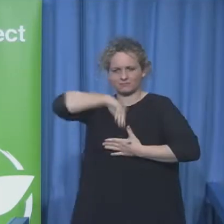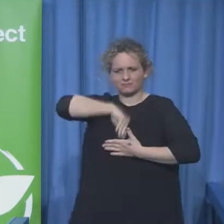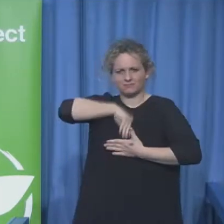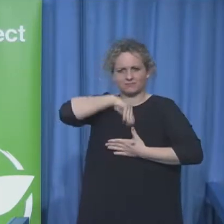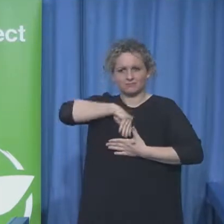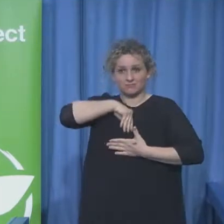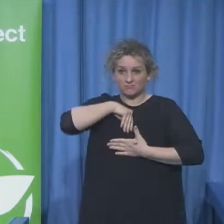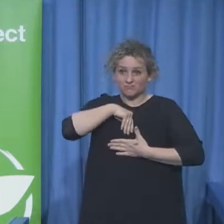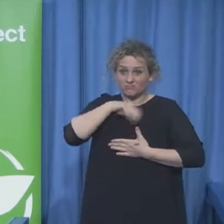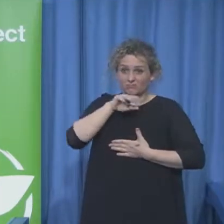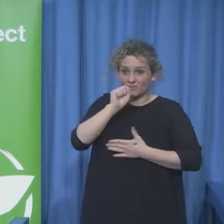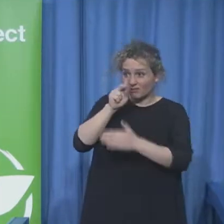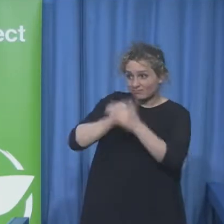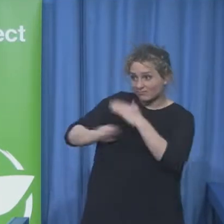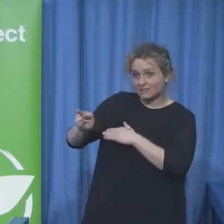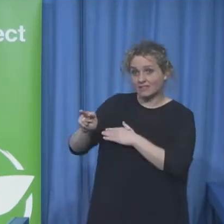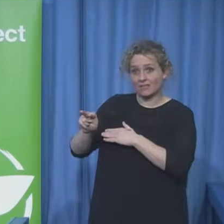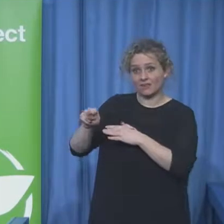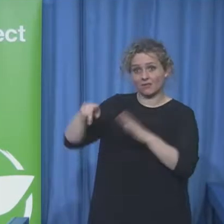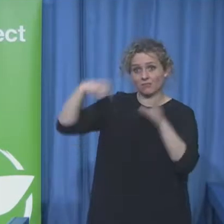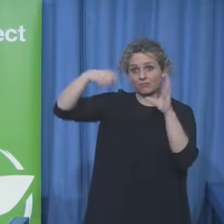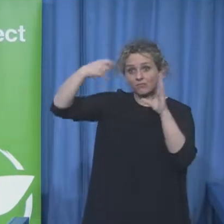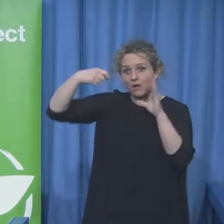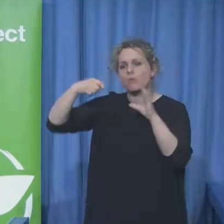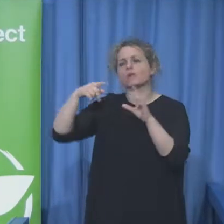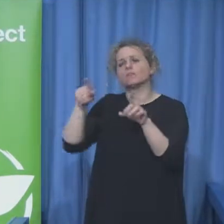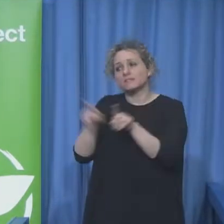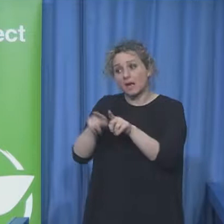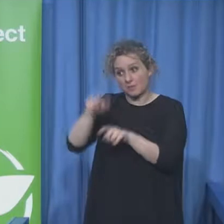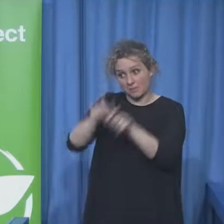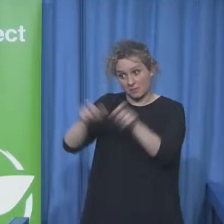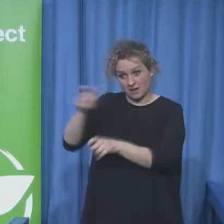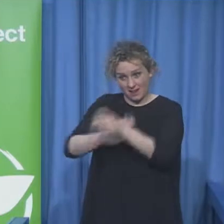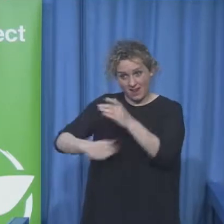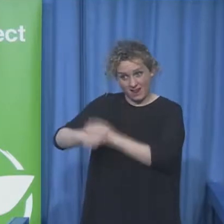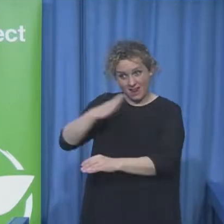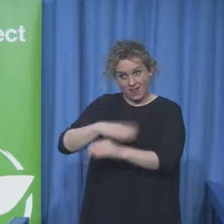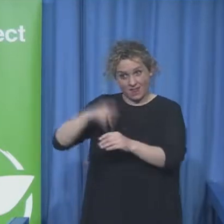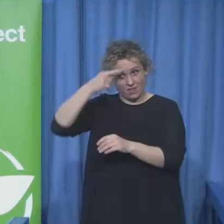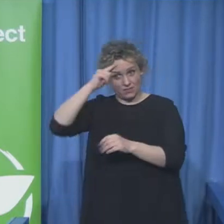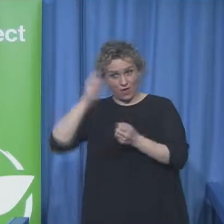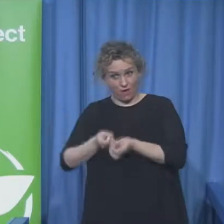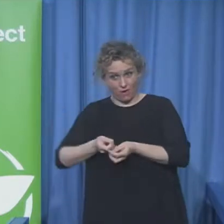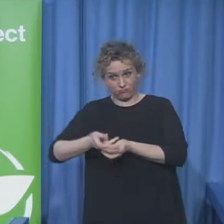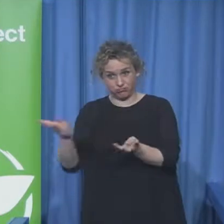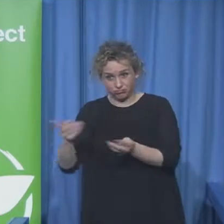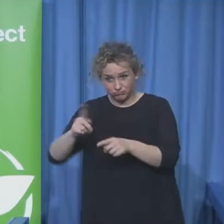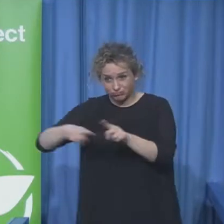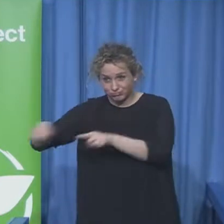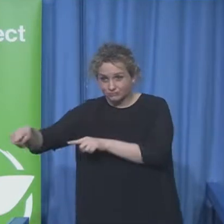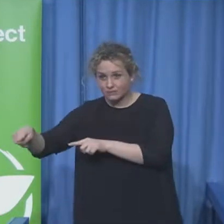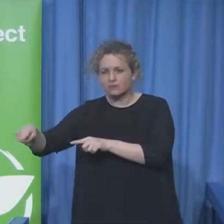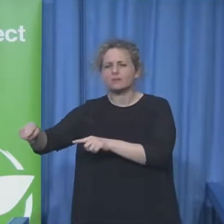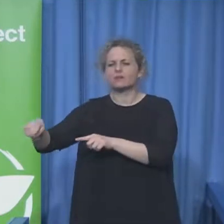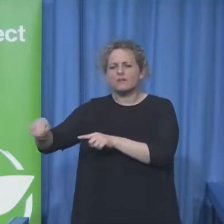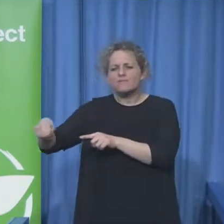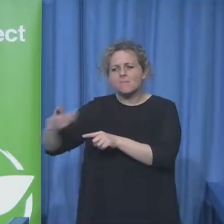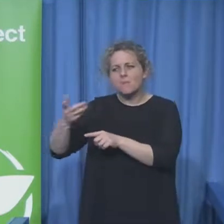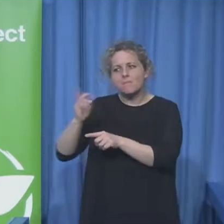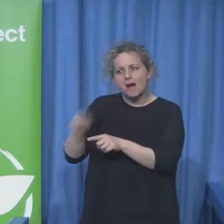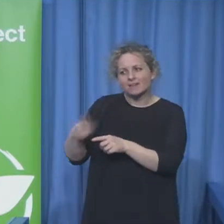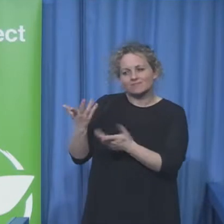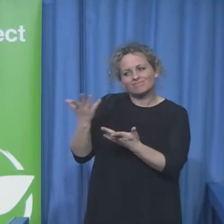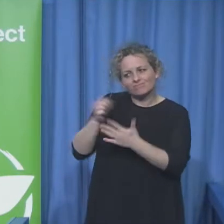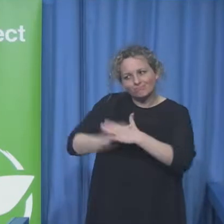people in the arts and not just stories about neurodivergent people the voices of neurodivergent and disabled people are often